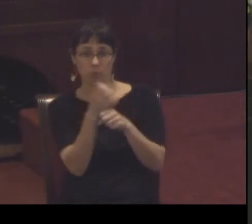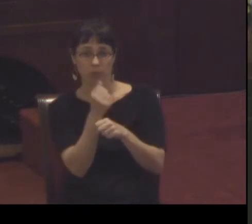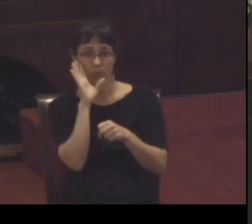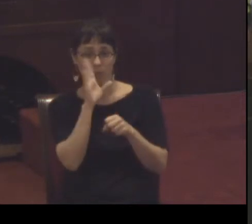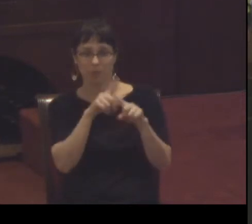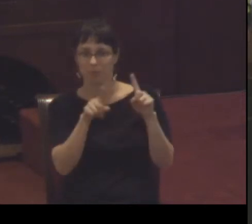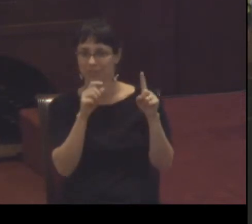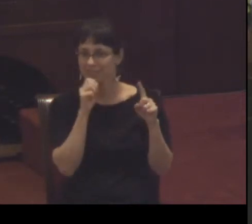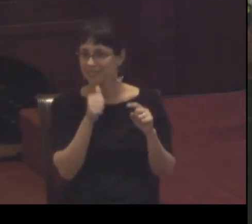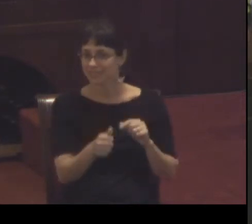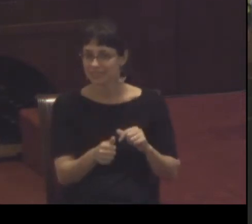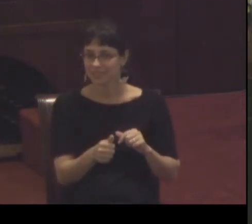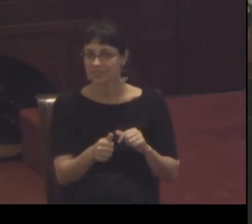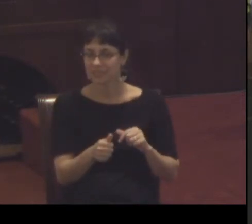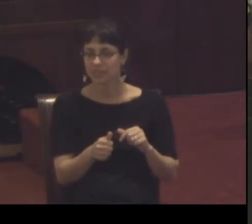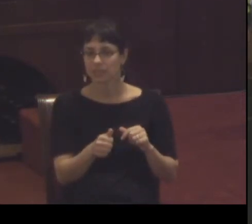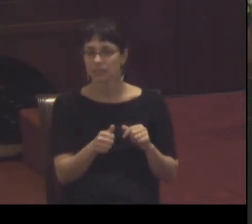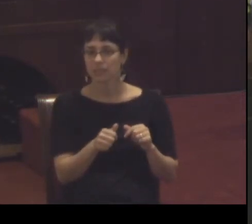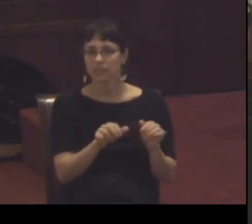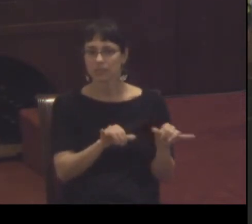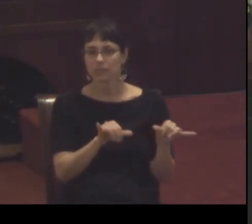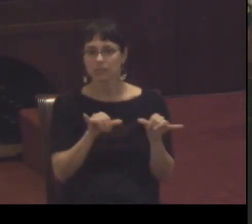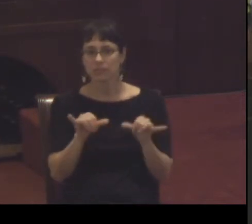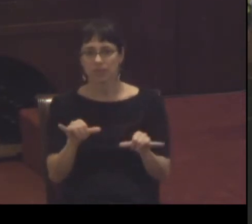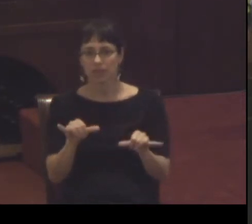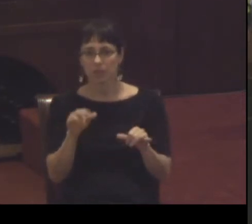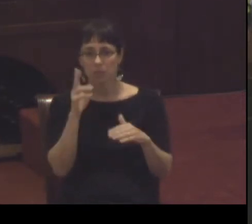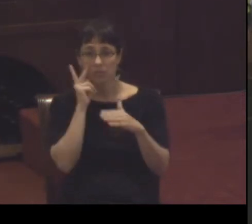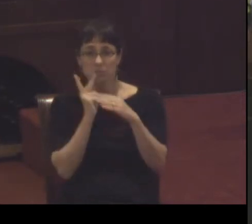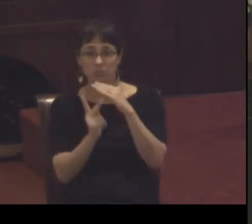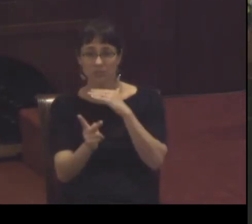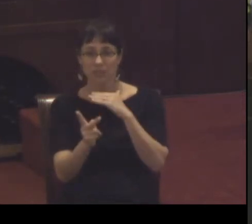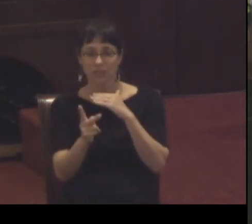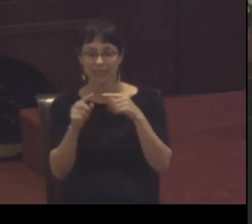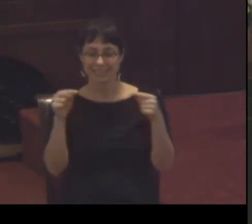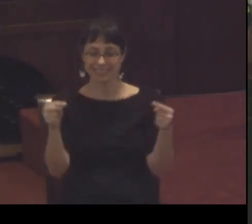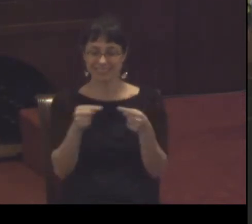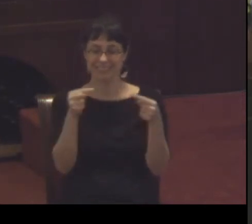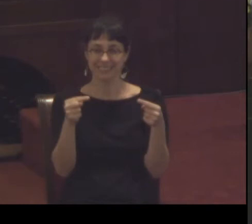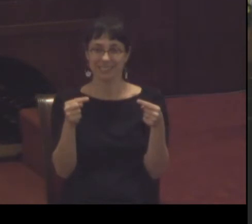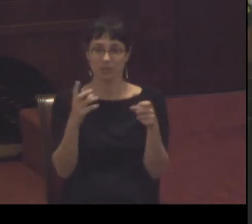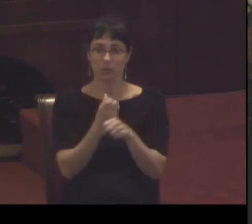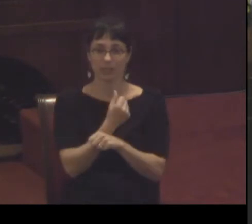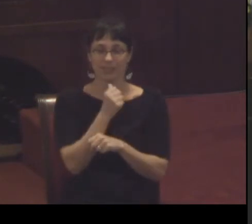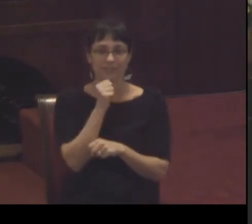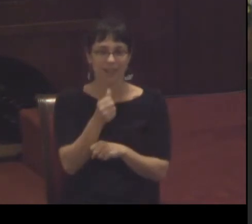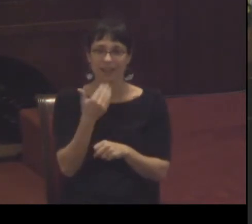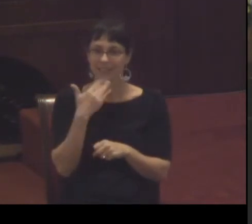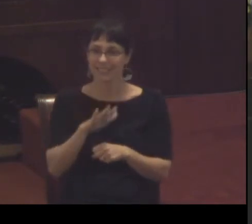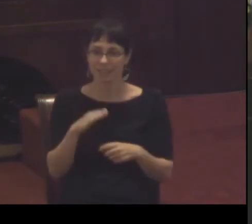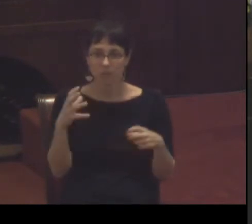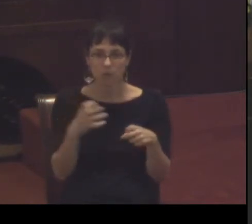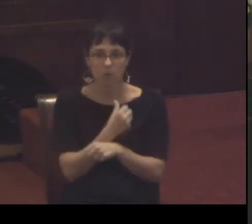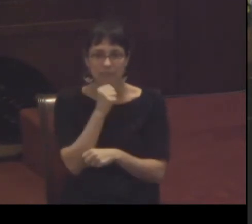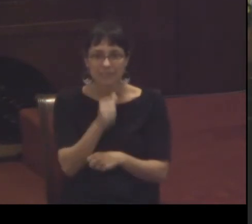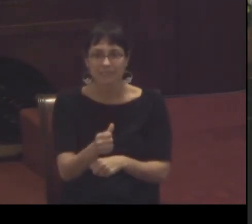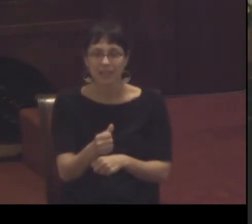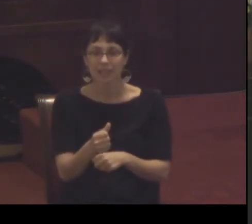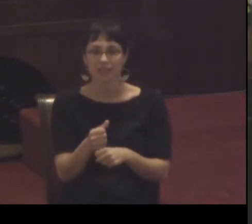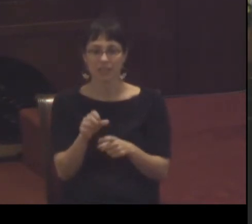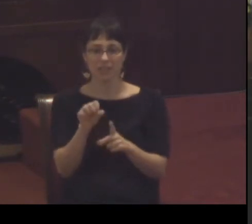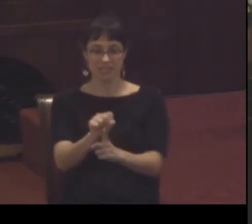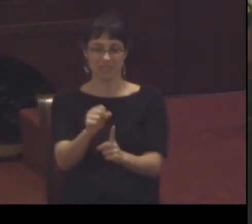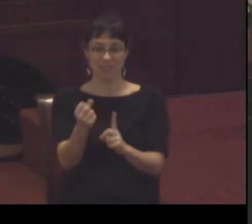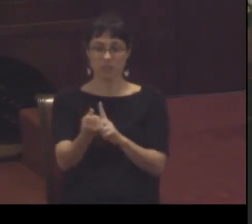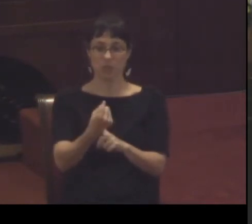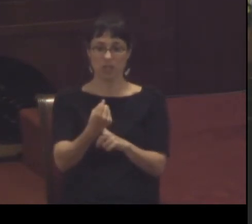and it's a prophetic word sin doesn't have the last word evil doesn't have the last word circumstances don't have